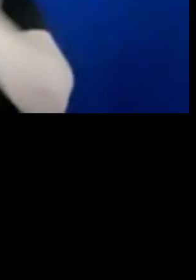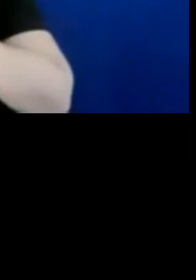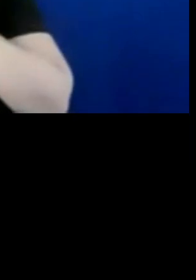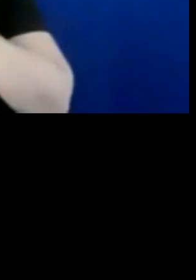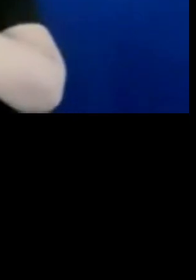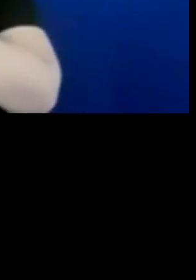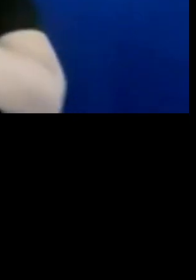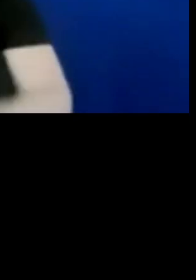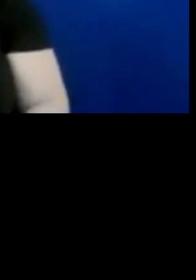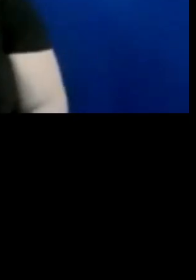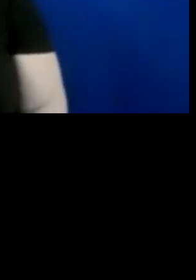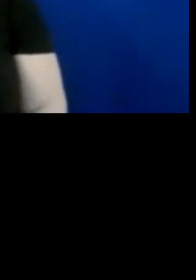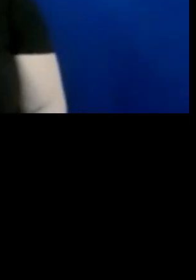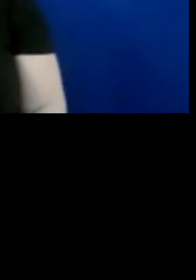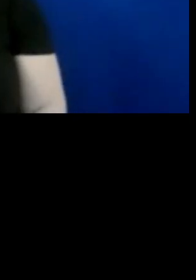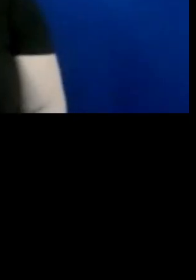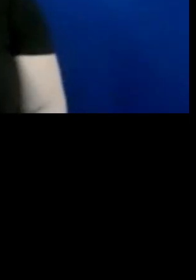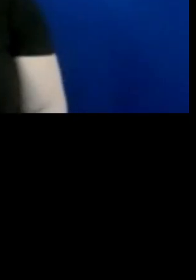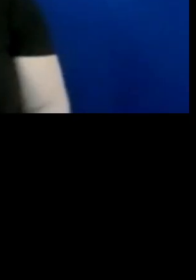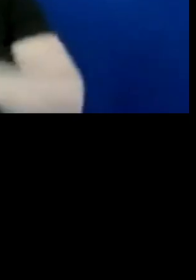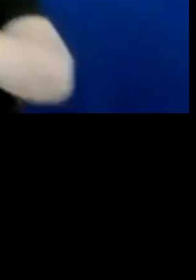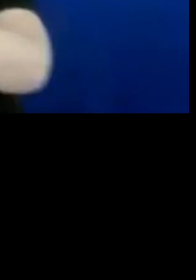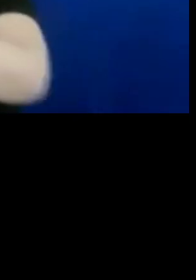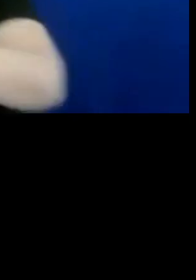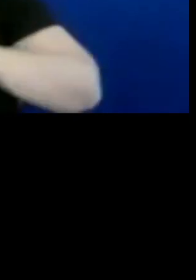the Q&A box.